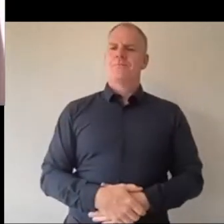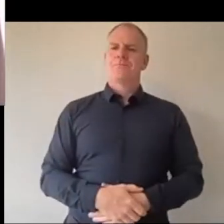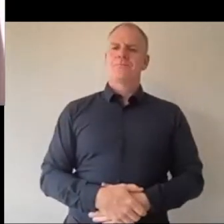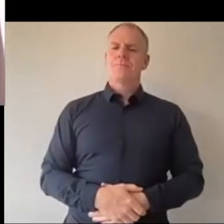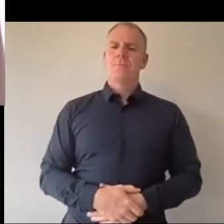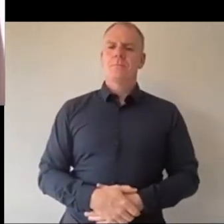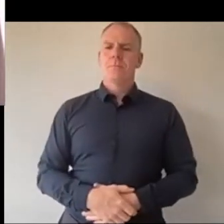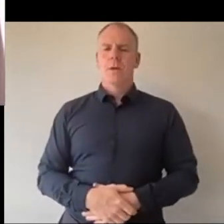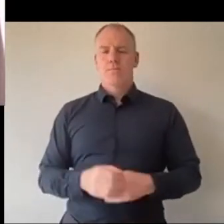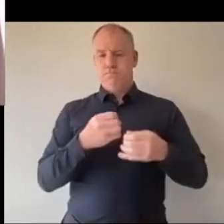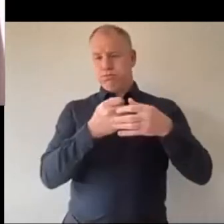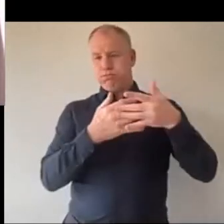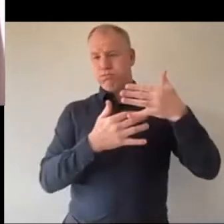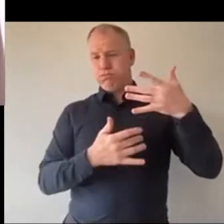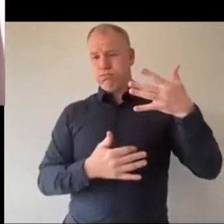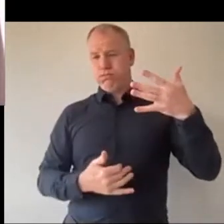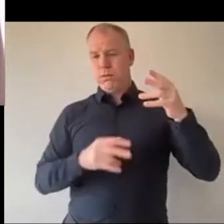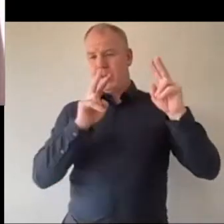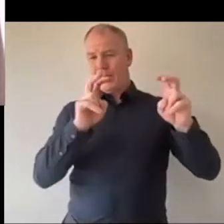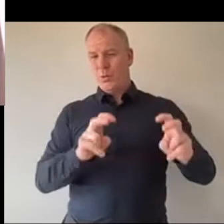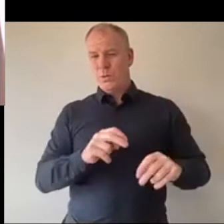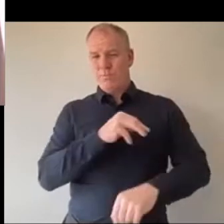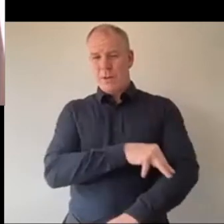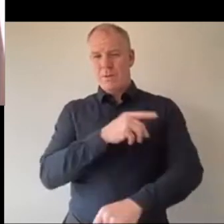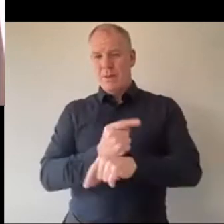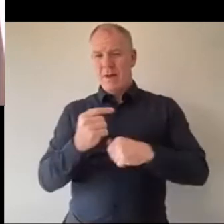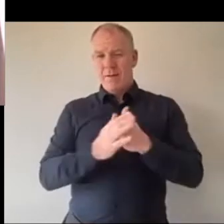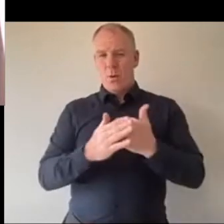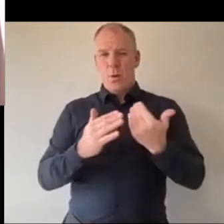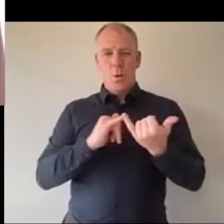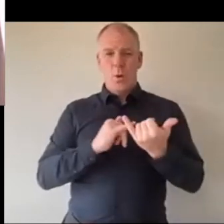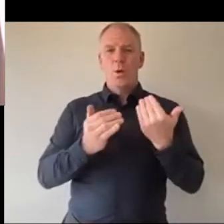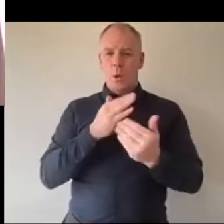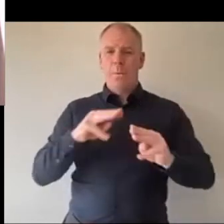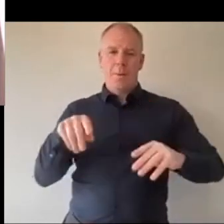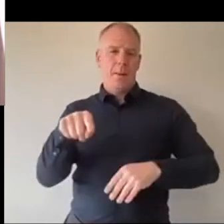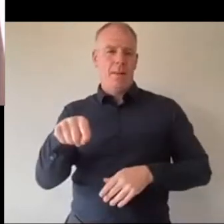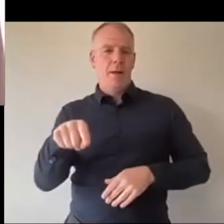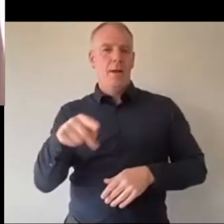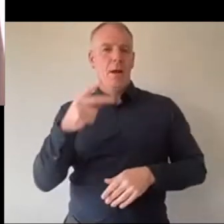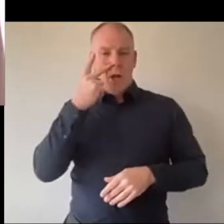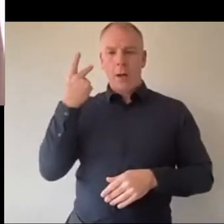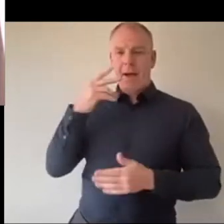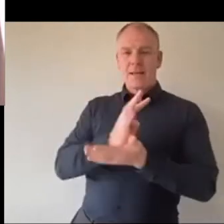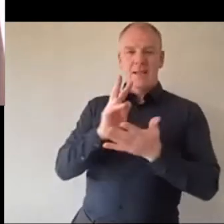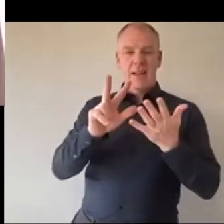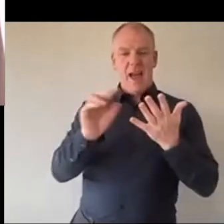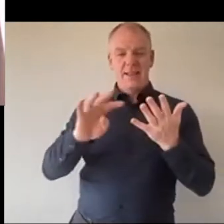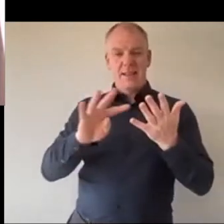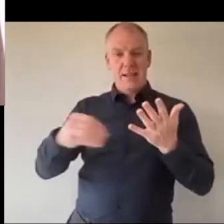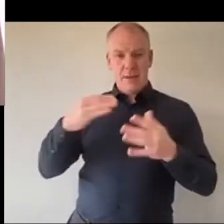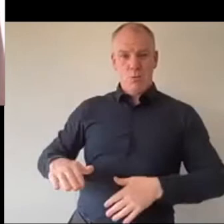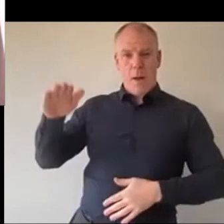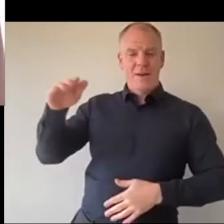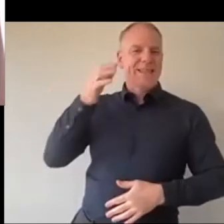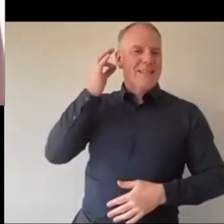myriad of issues in front of young people at the moment and the difference being in the 80s and 90s when I grew up and I went through my